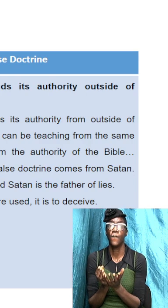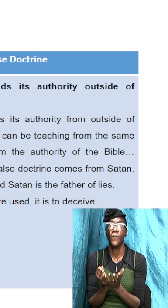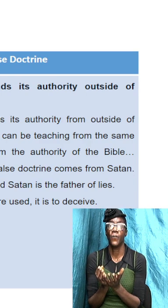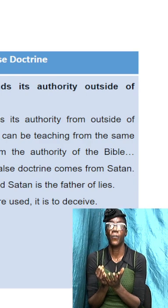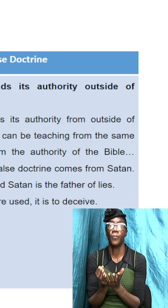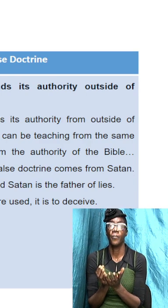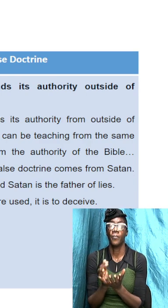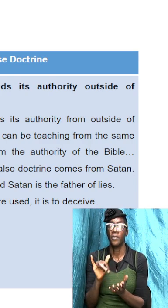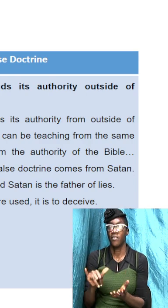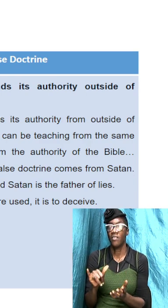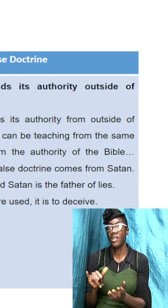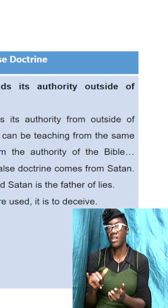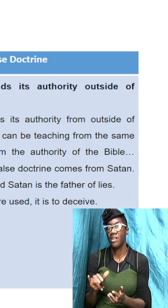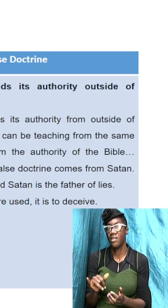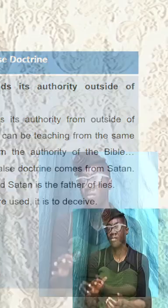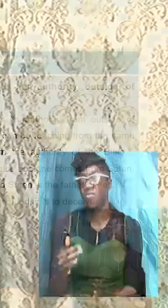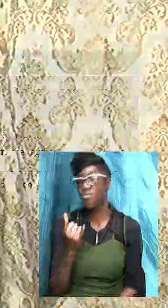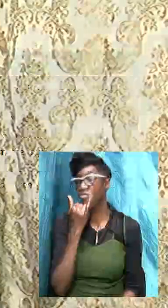still have no basis